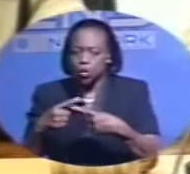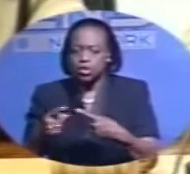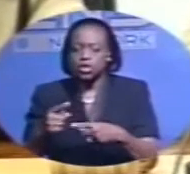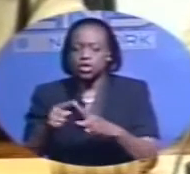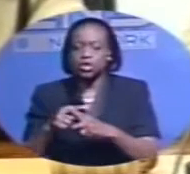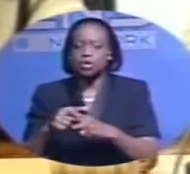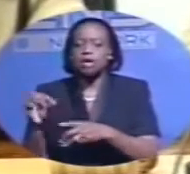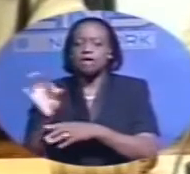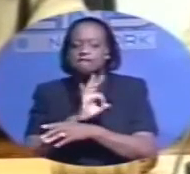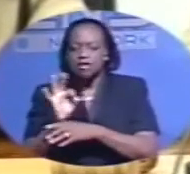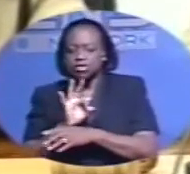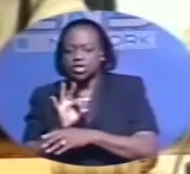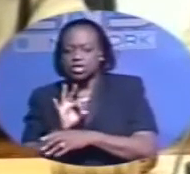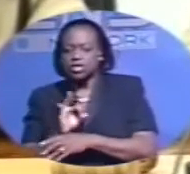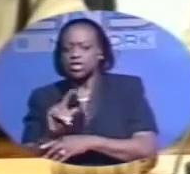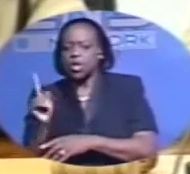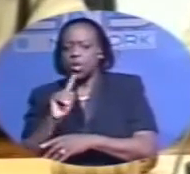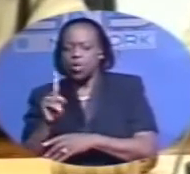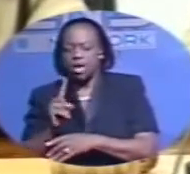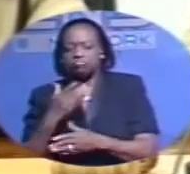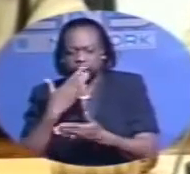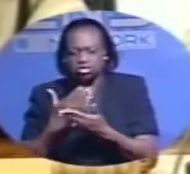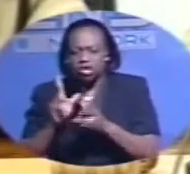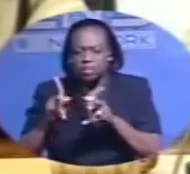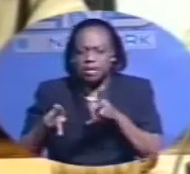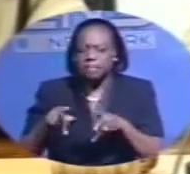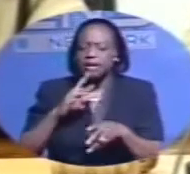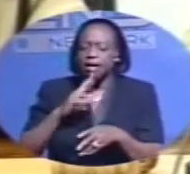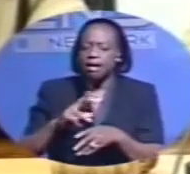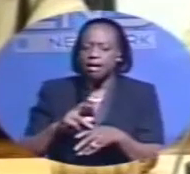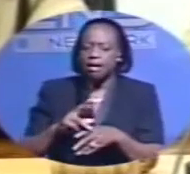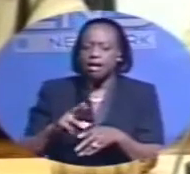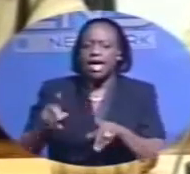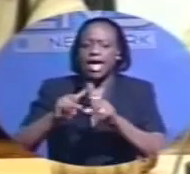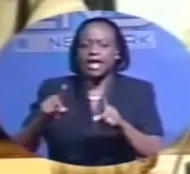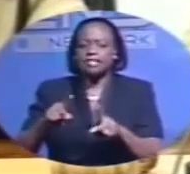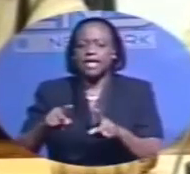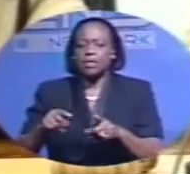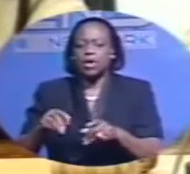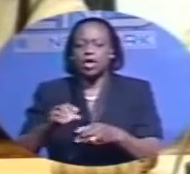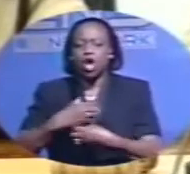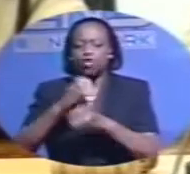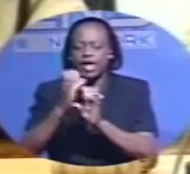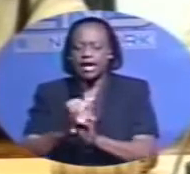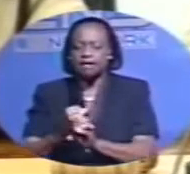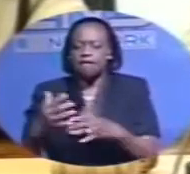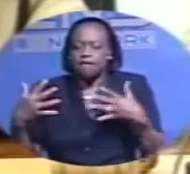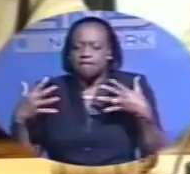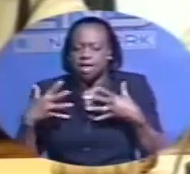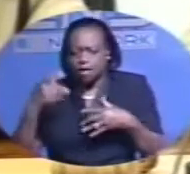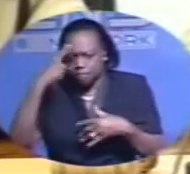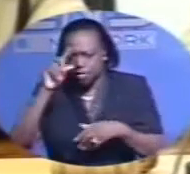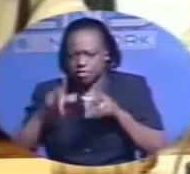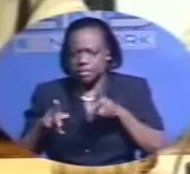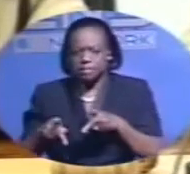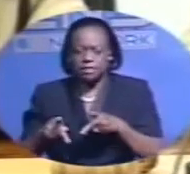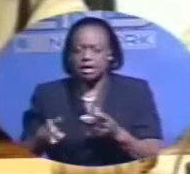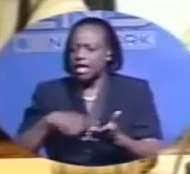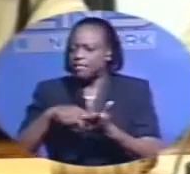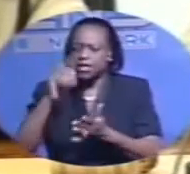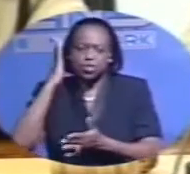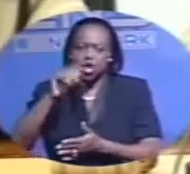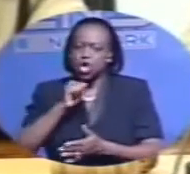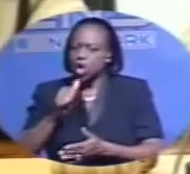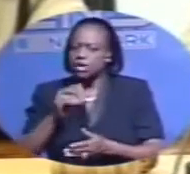decent persons are. And their sole purpose is to create fear. I will say that this will not be